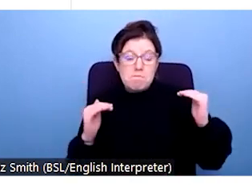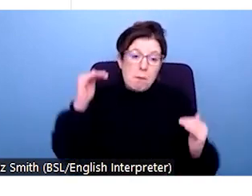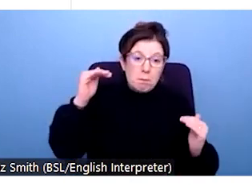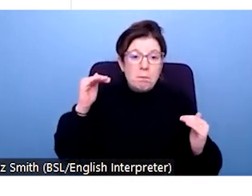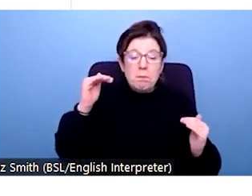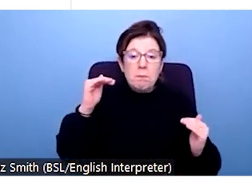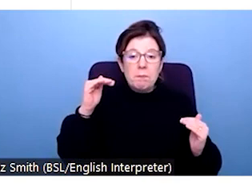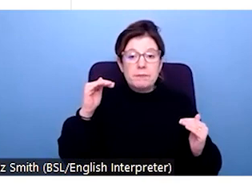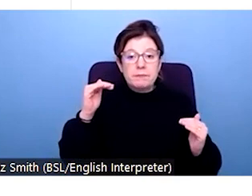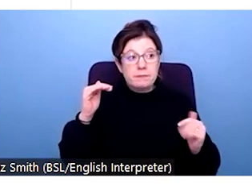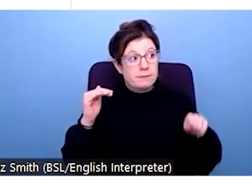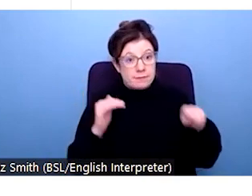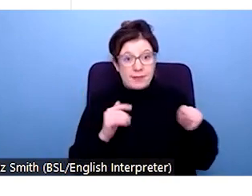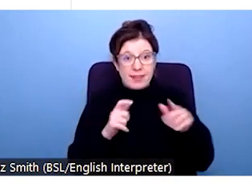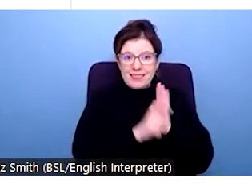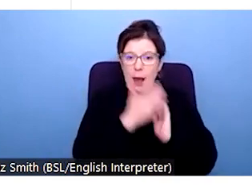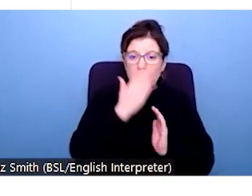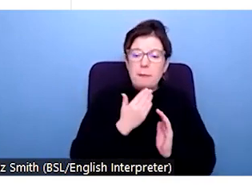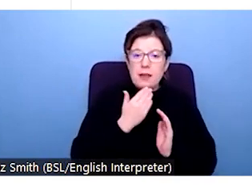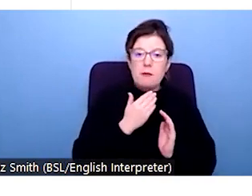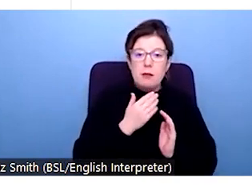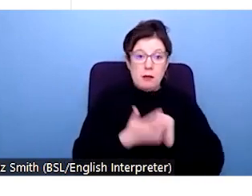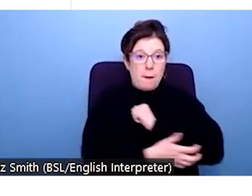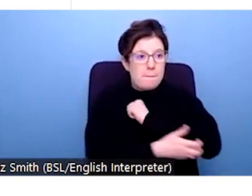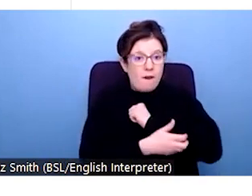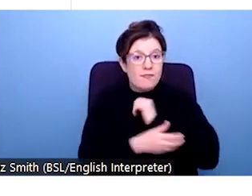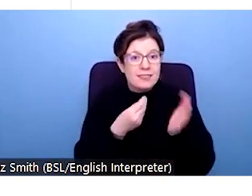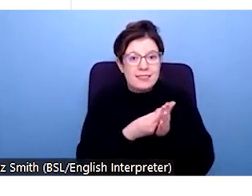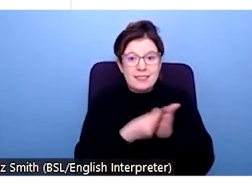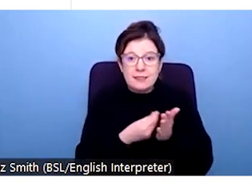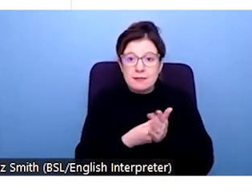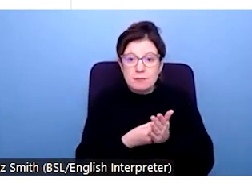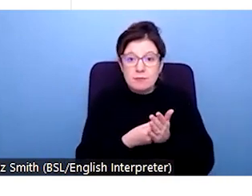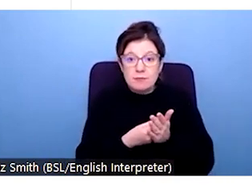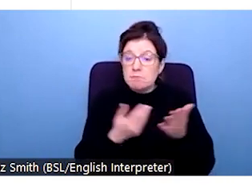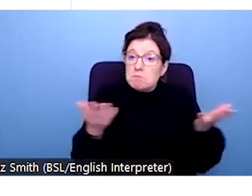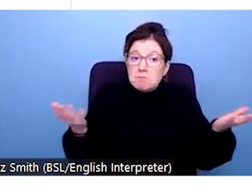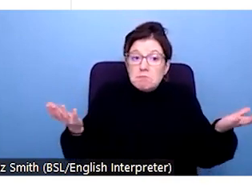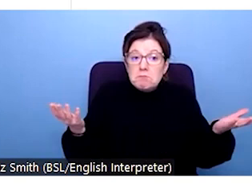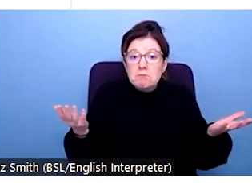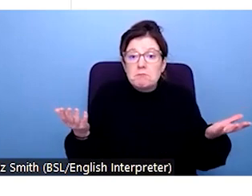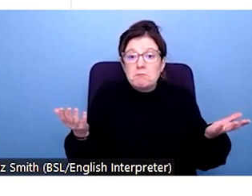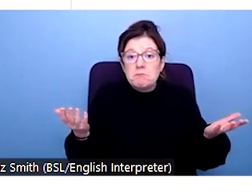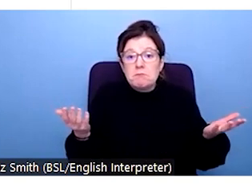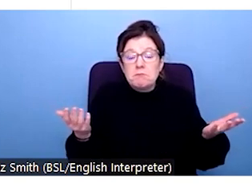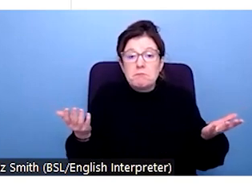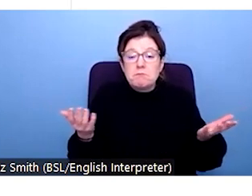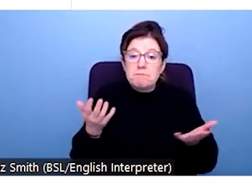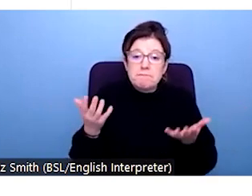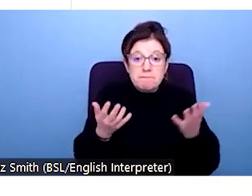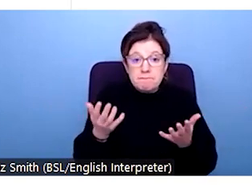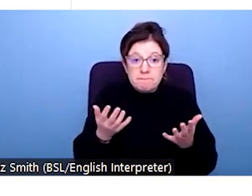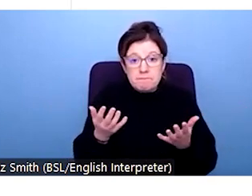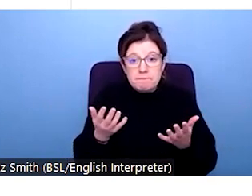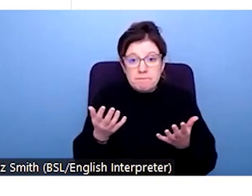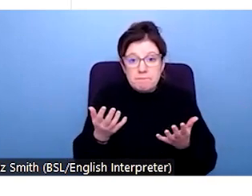And we know that disabled people are much more likely to be in poverty. And I should say, you know, that about one in